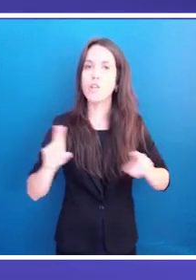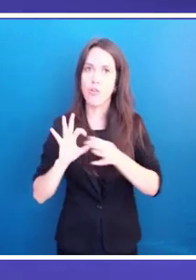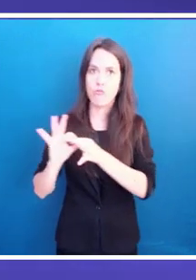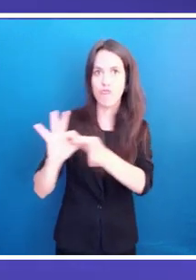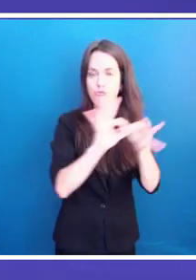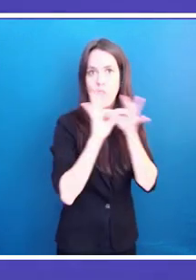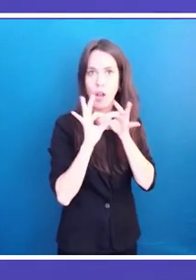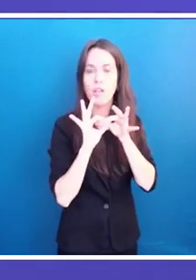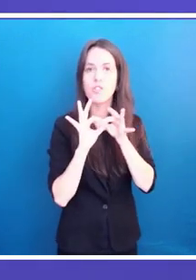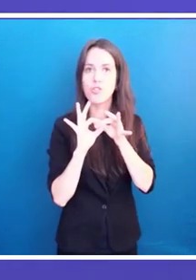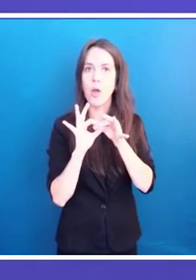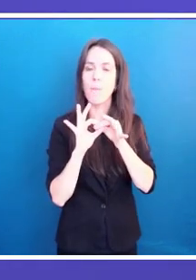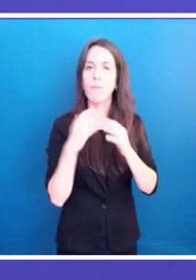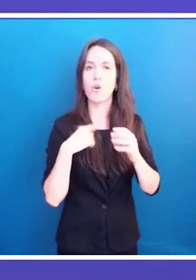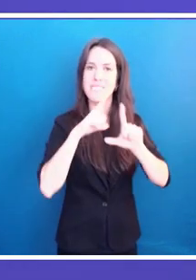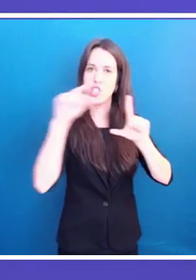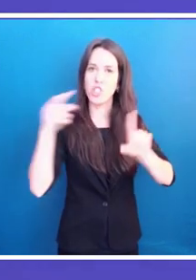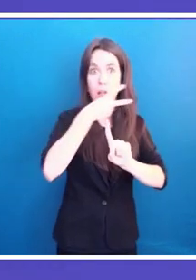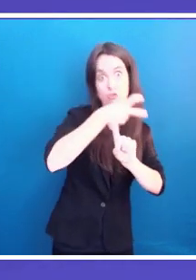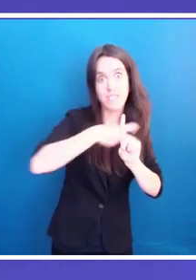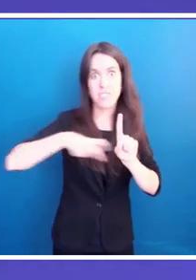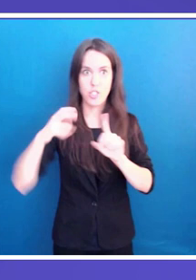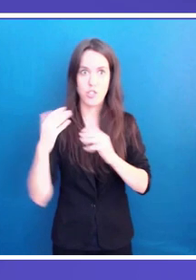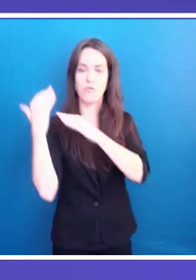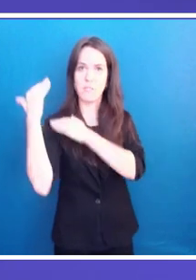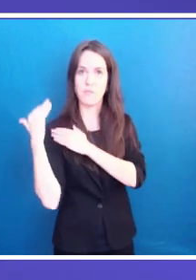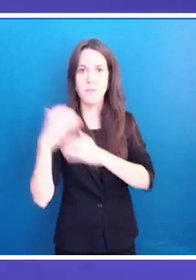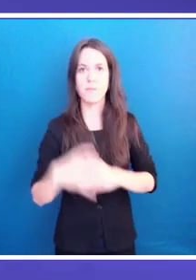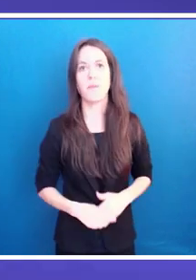transition among other responsibilities.